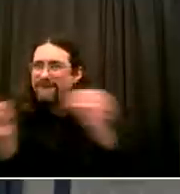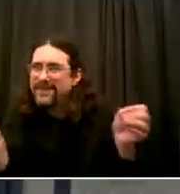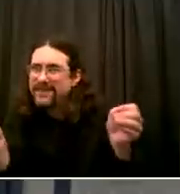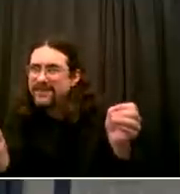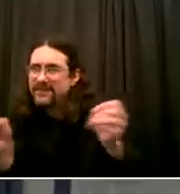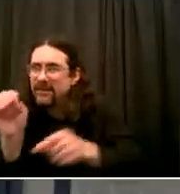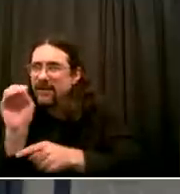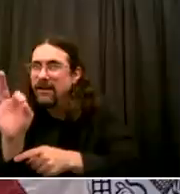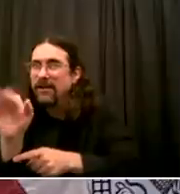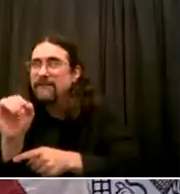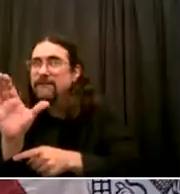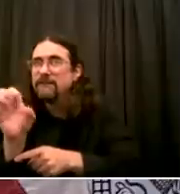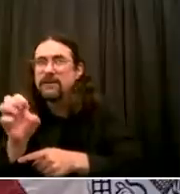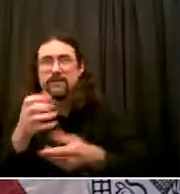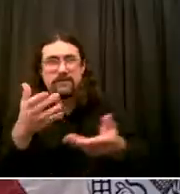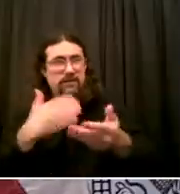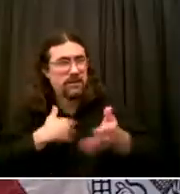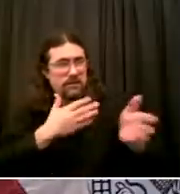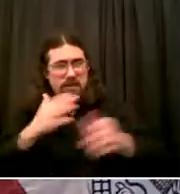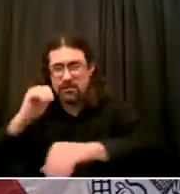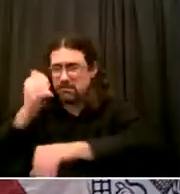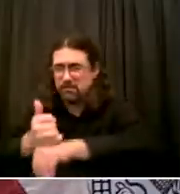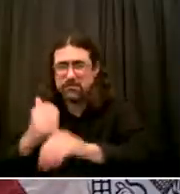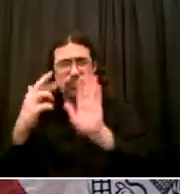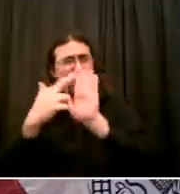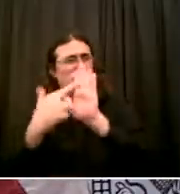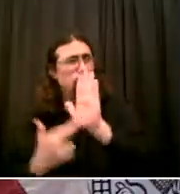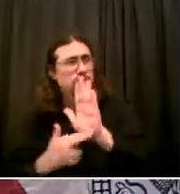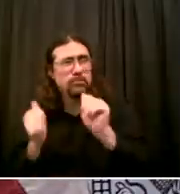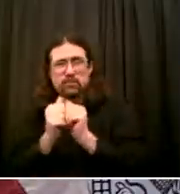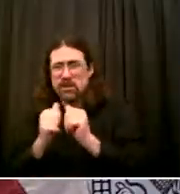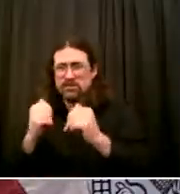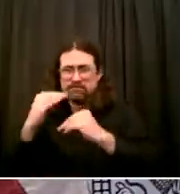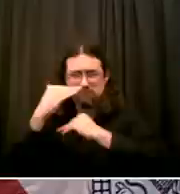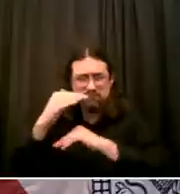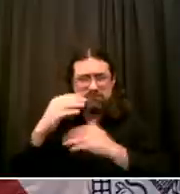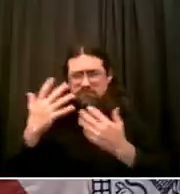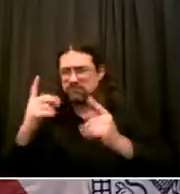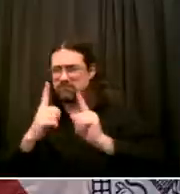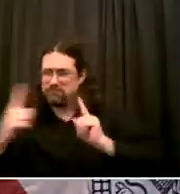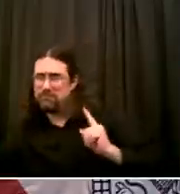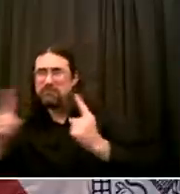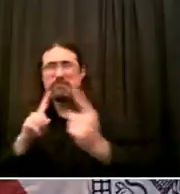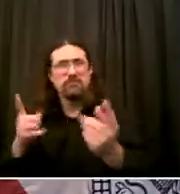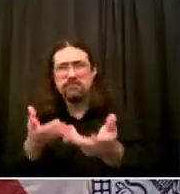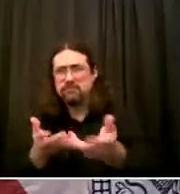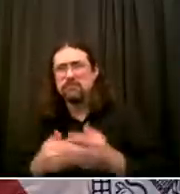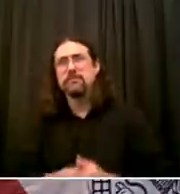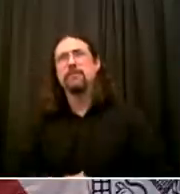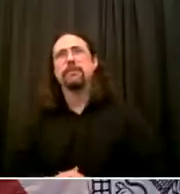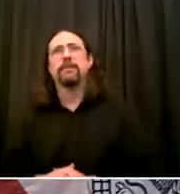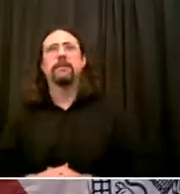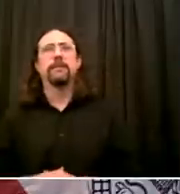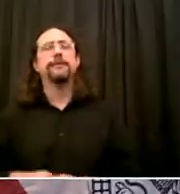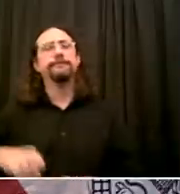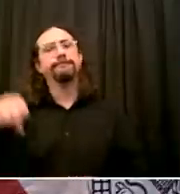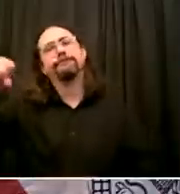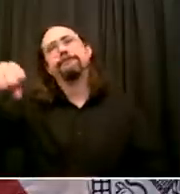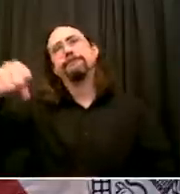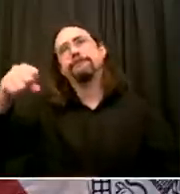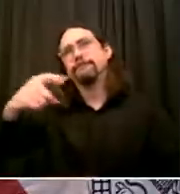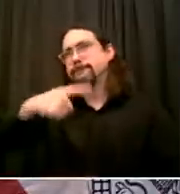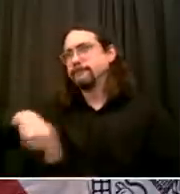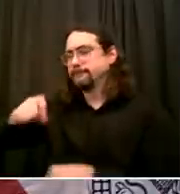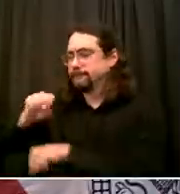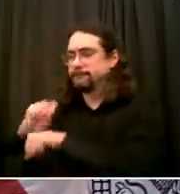to happen? Yeah, that is work has been going on now for quite a while Deputy Mayor for operations Laura Anglin and others have been